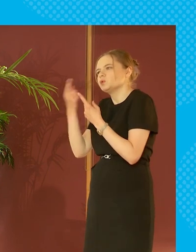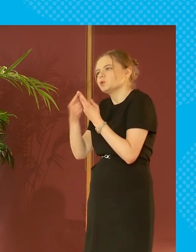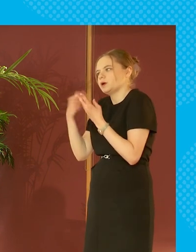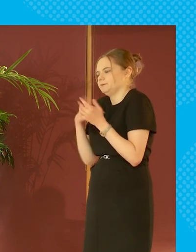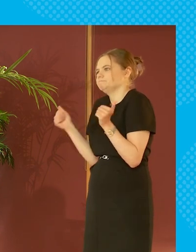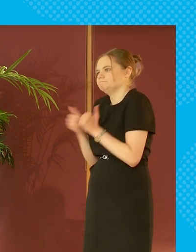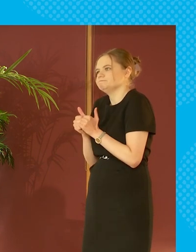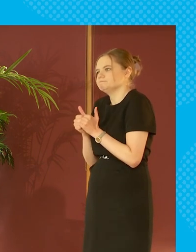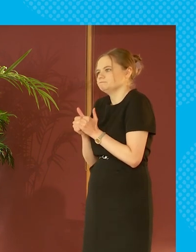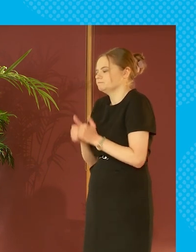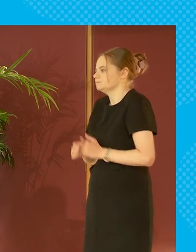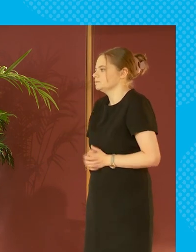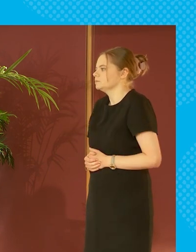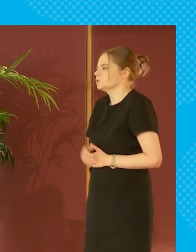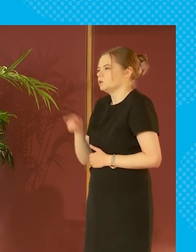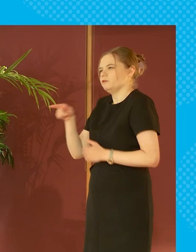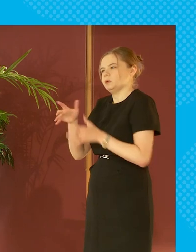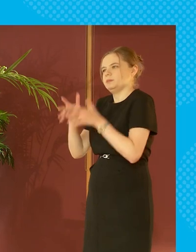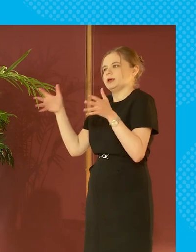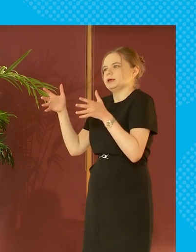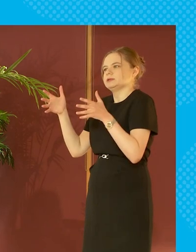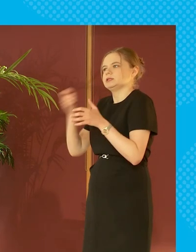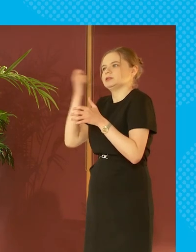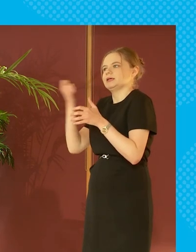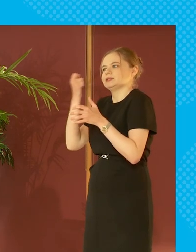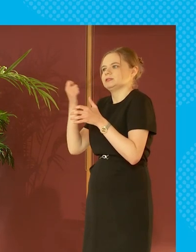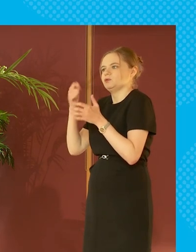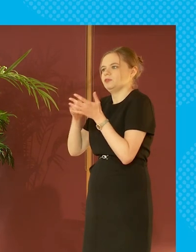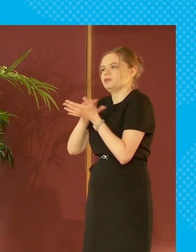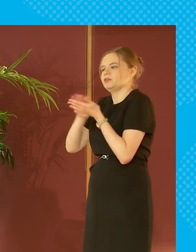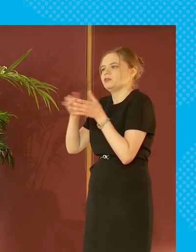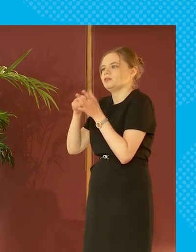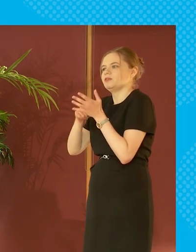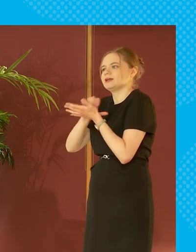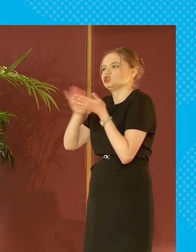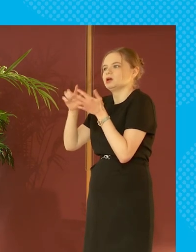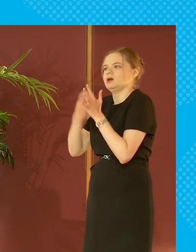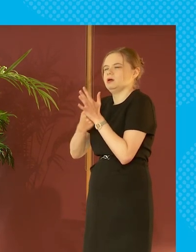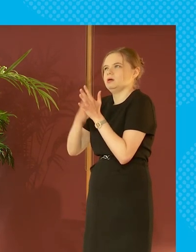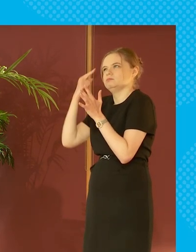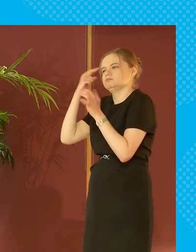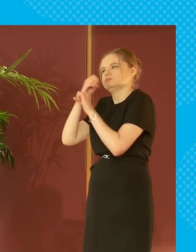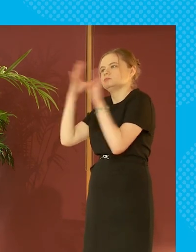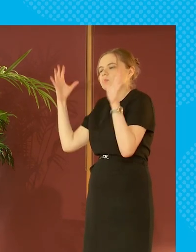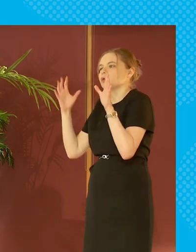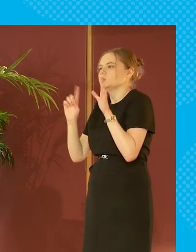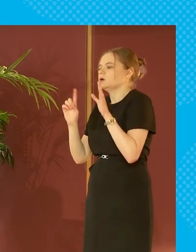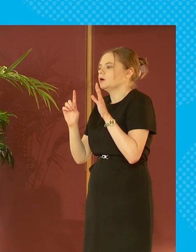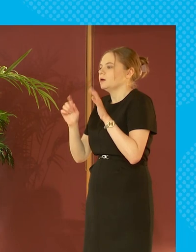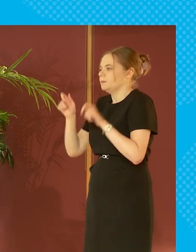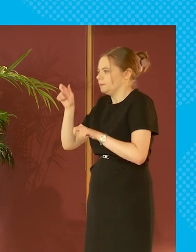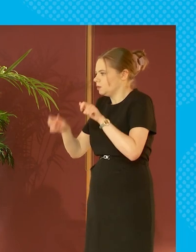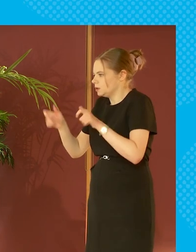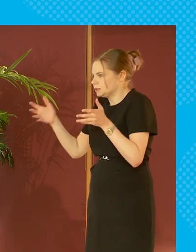agree with that i think one of the major successes of the thatcherite ideology was the way it